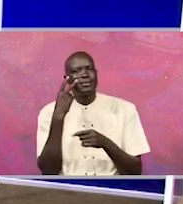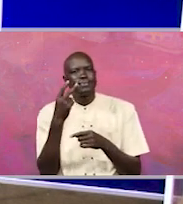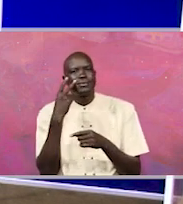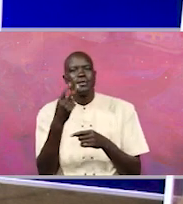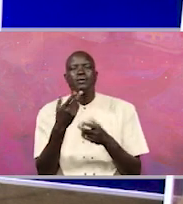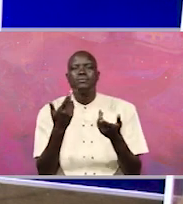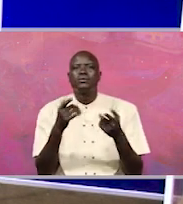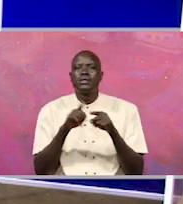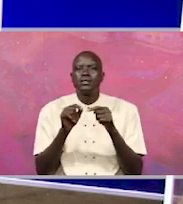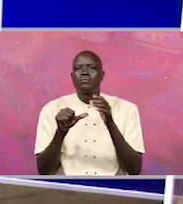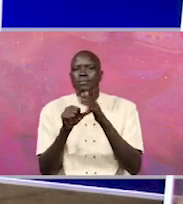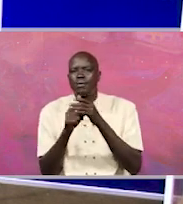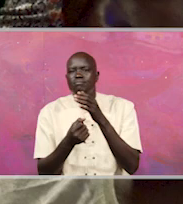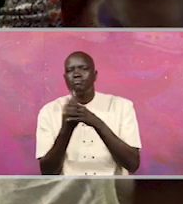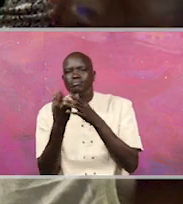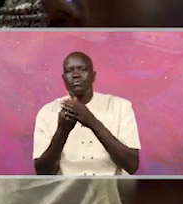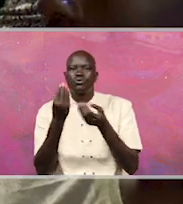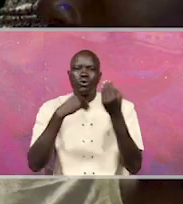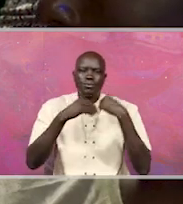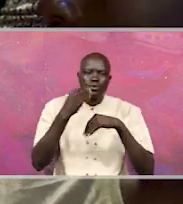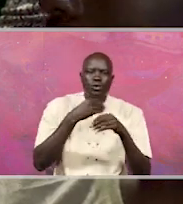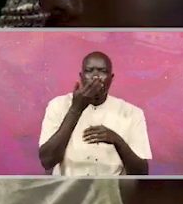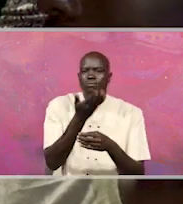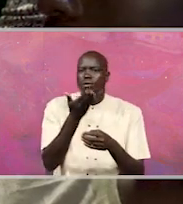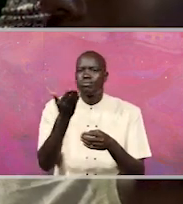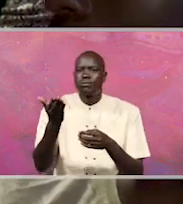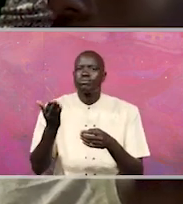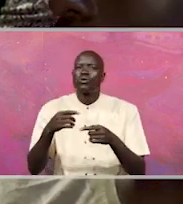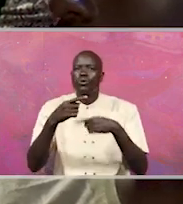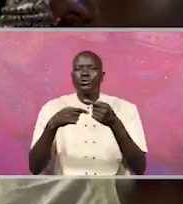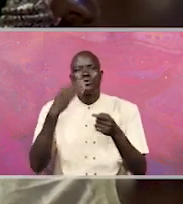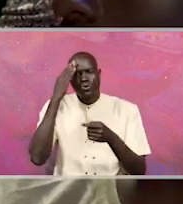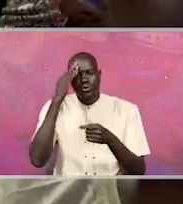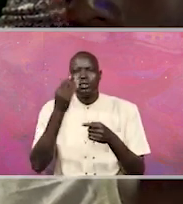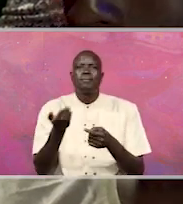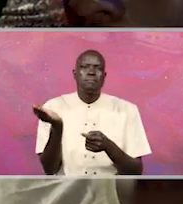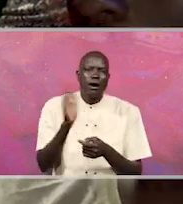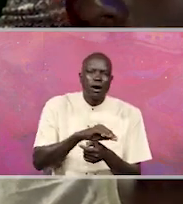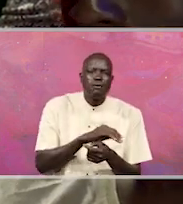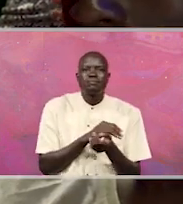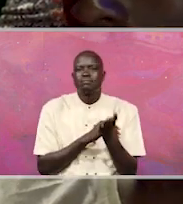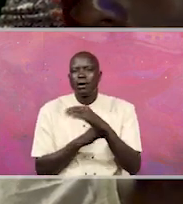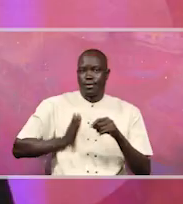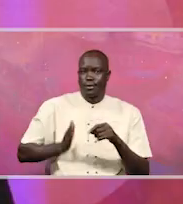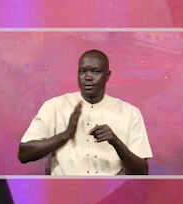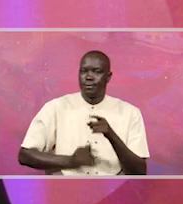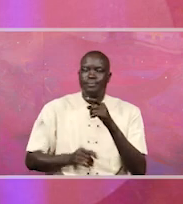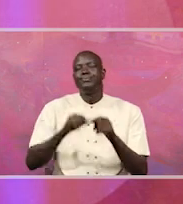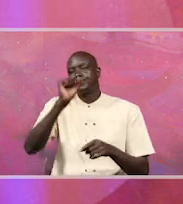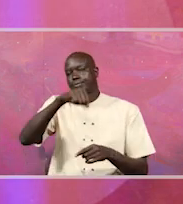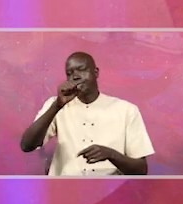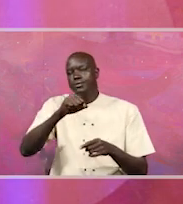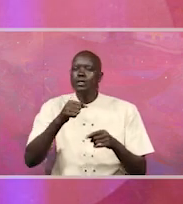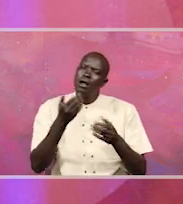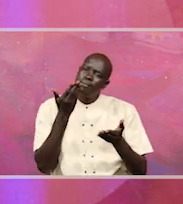of these offenses, some of these corrupt practices, you know, like coming back and forth and again? All right.